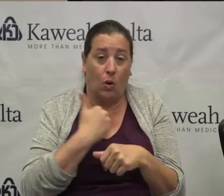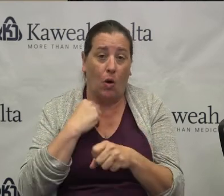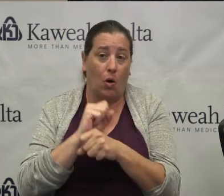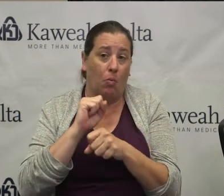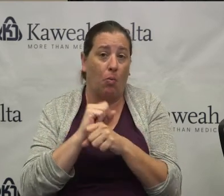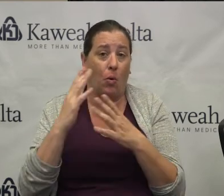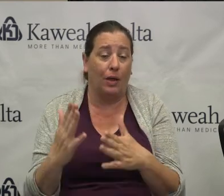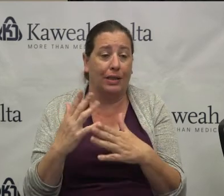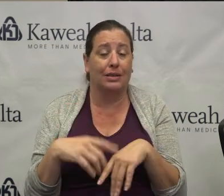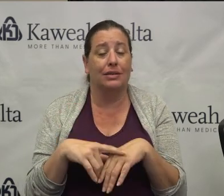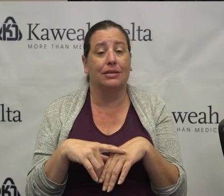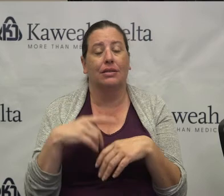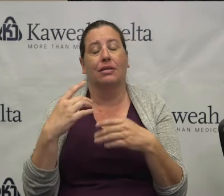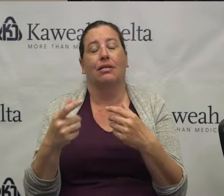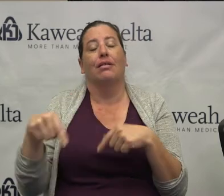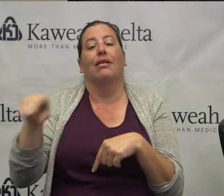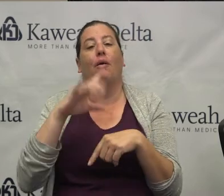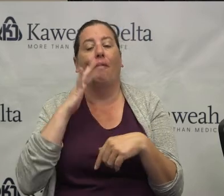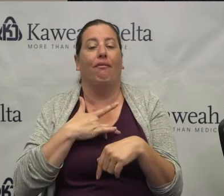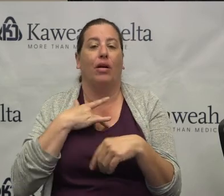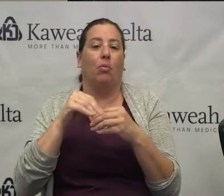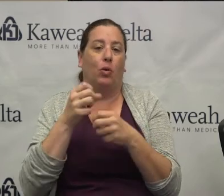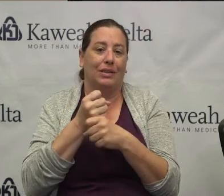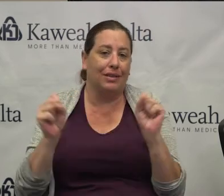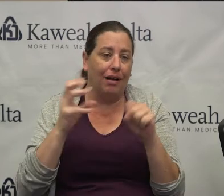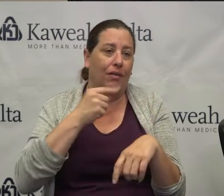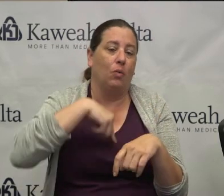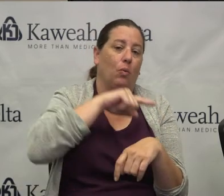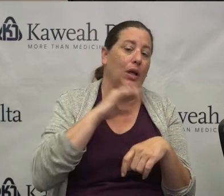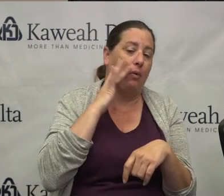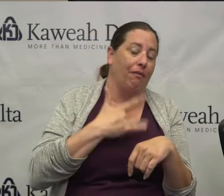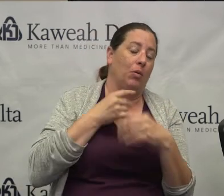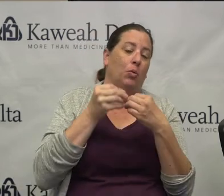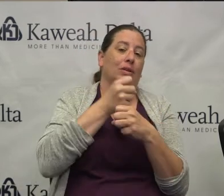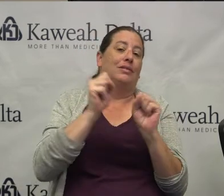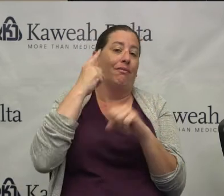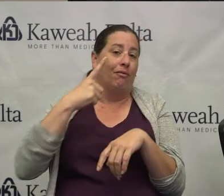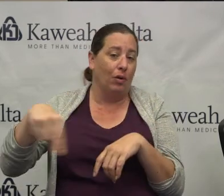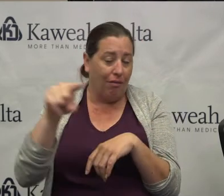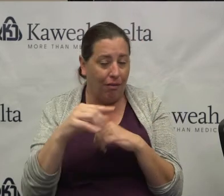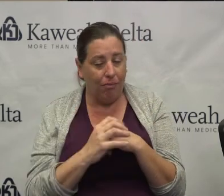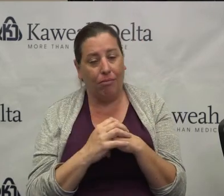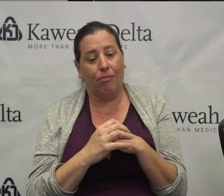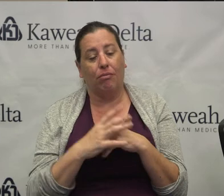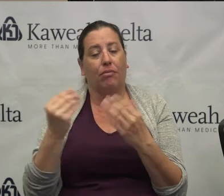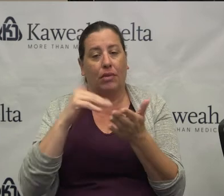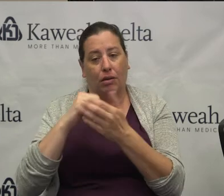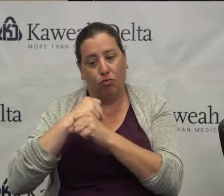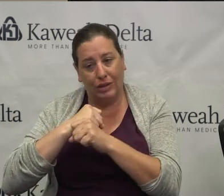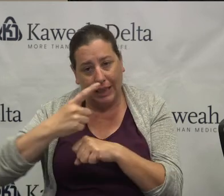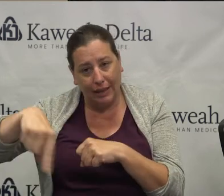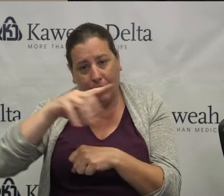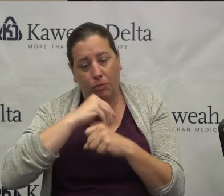safer they're going to feel, the safer we're going to feel for them, and again, protecting them and protecting